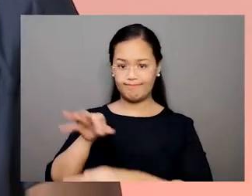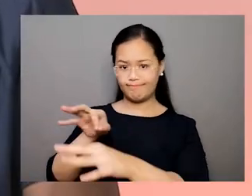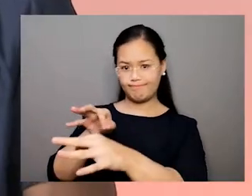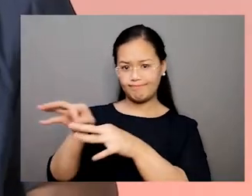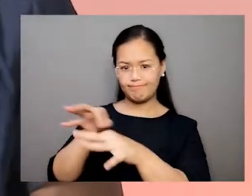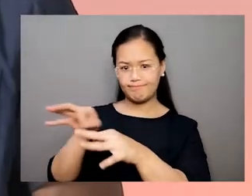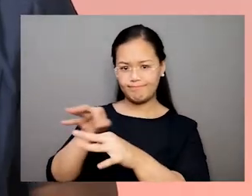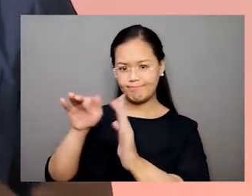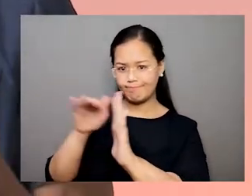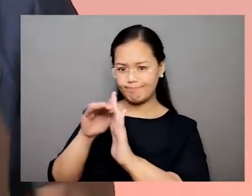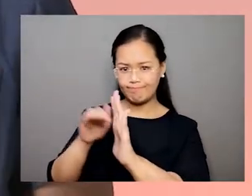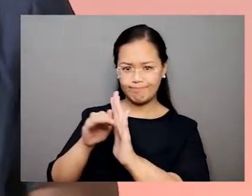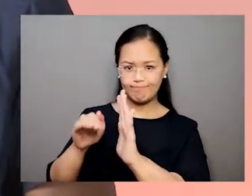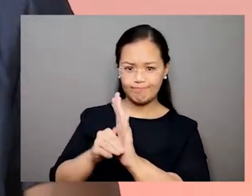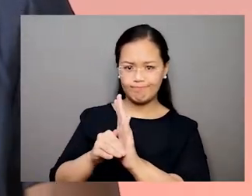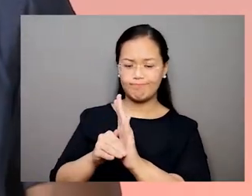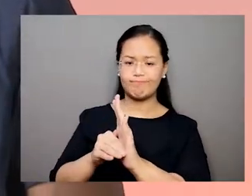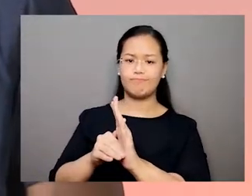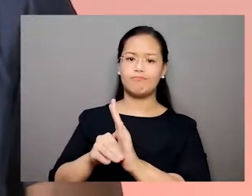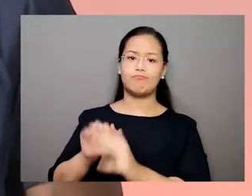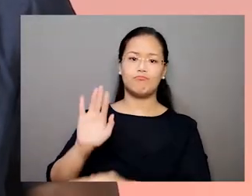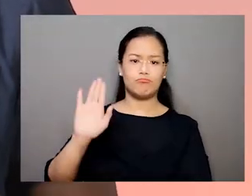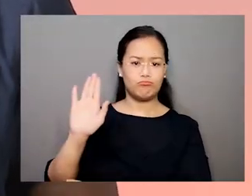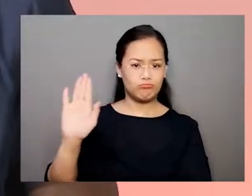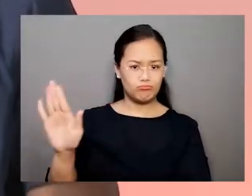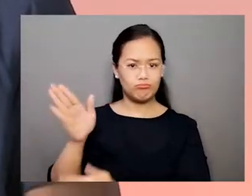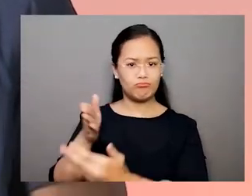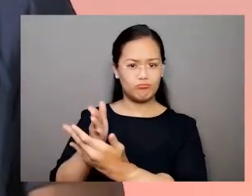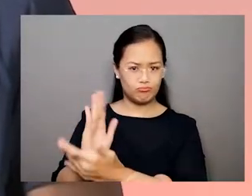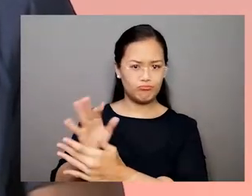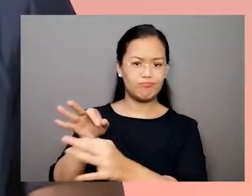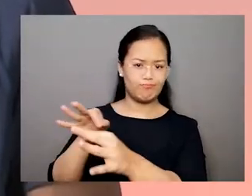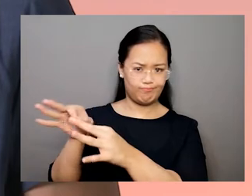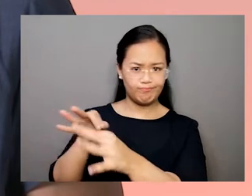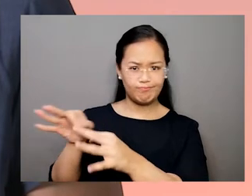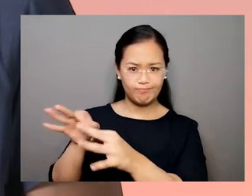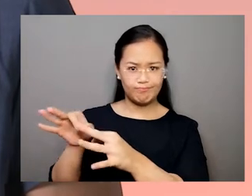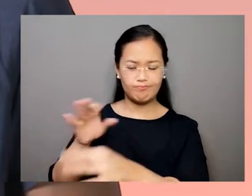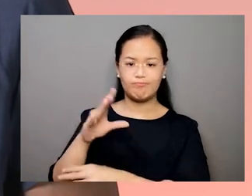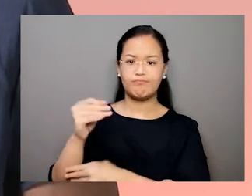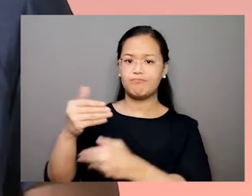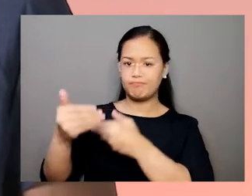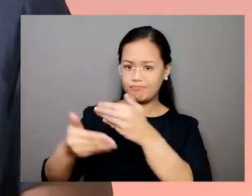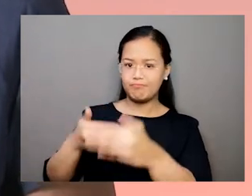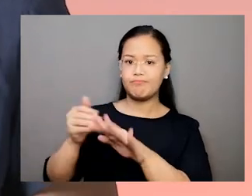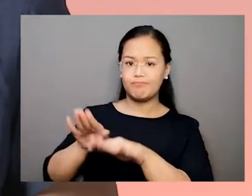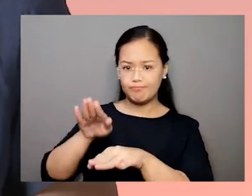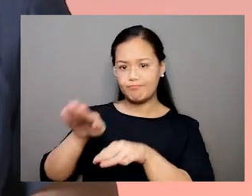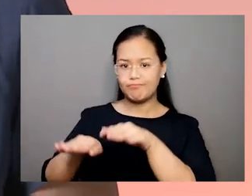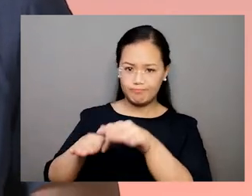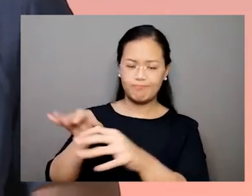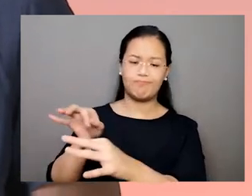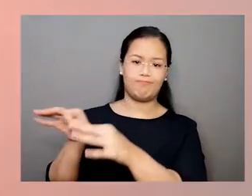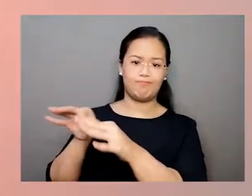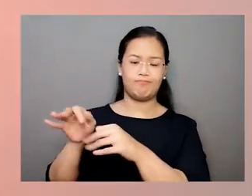I explained to him what the case was about. I explained his rights and the process that the case would follow.